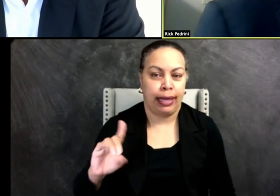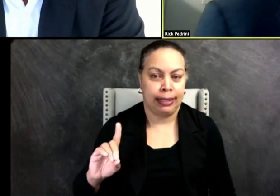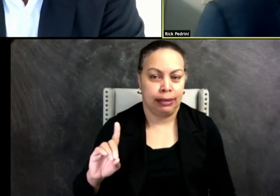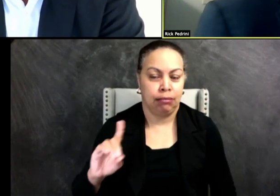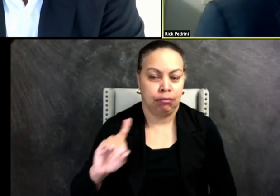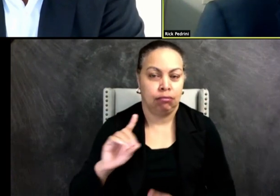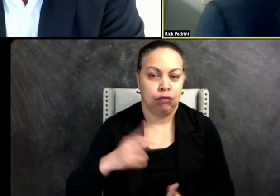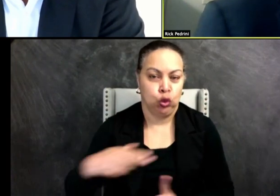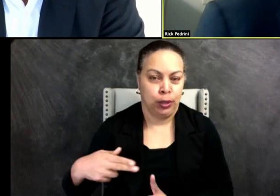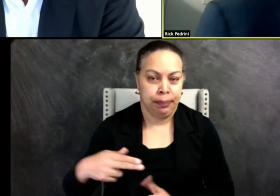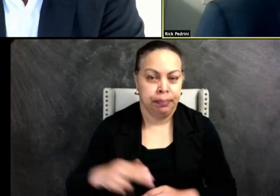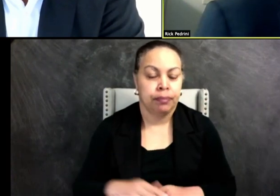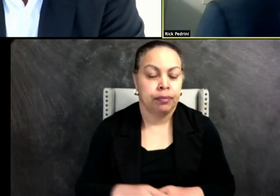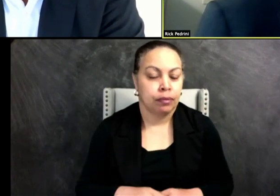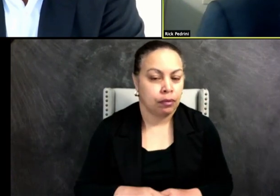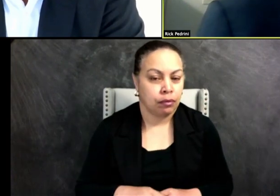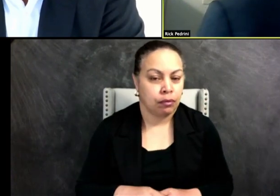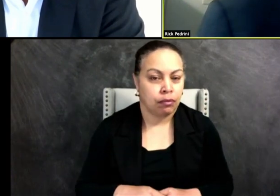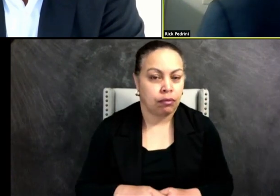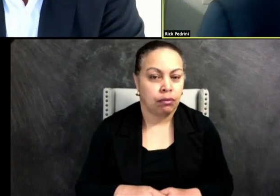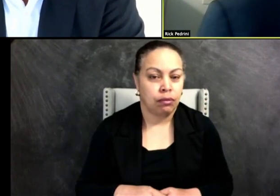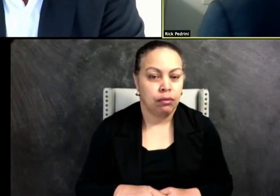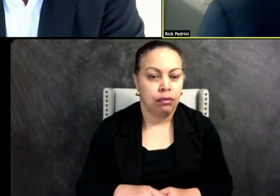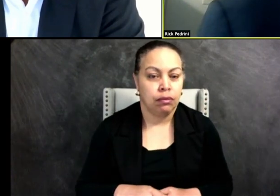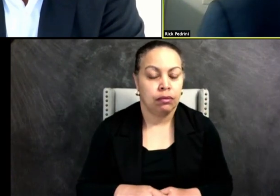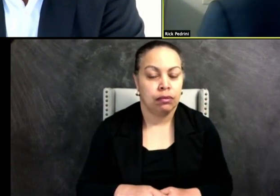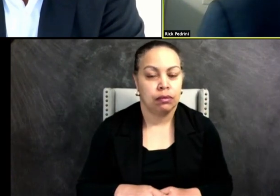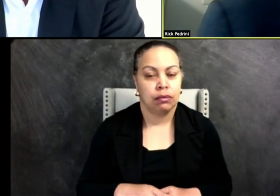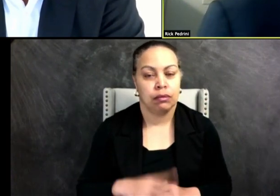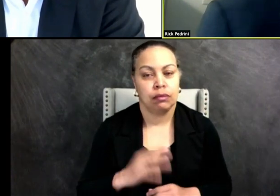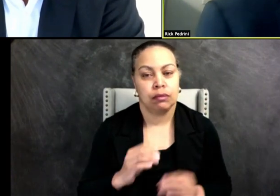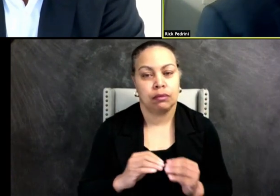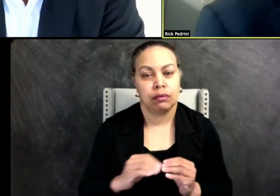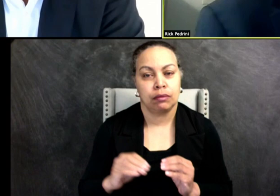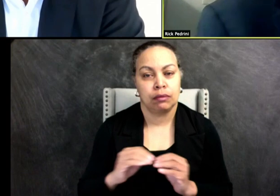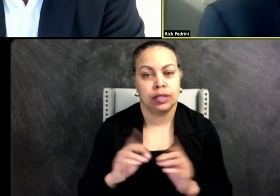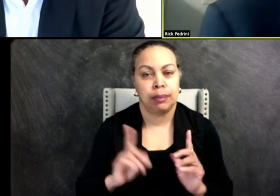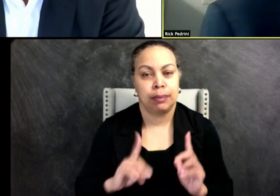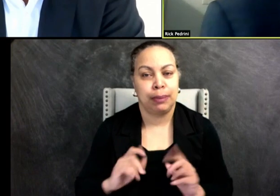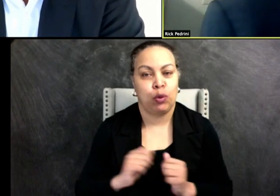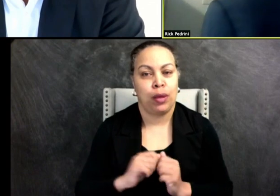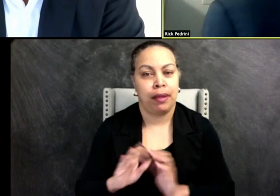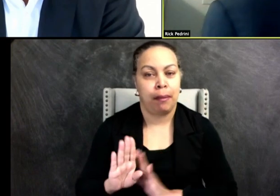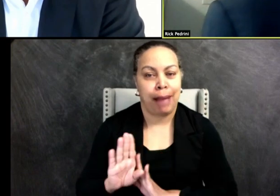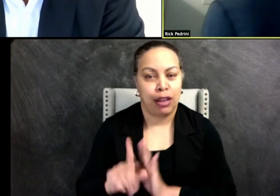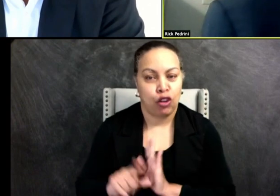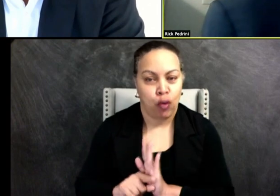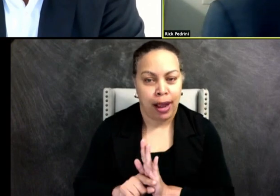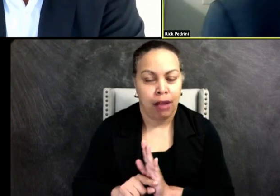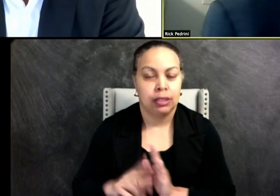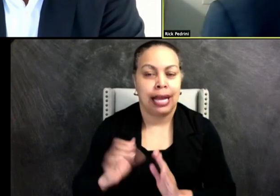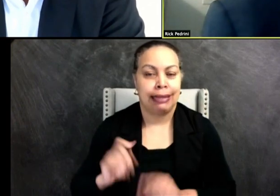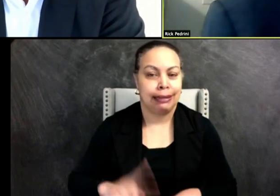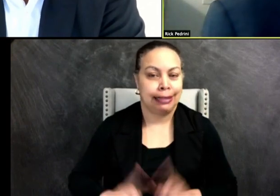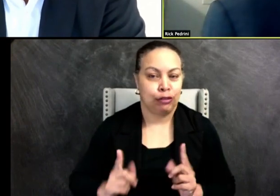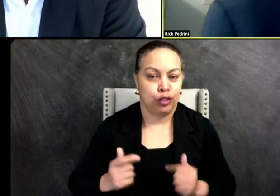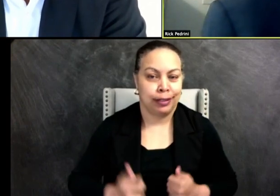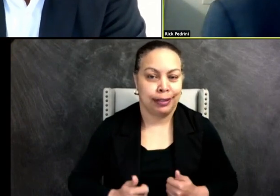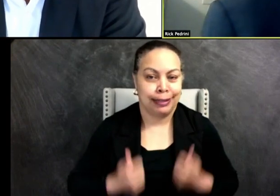people with backgrounds and different lived experiences